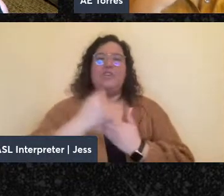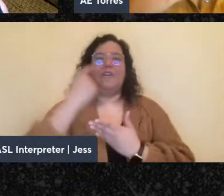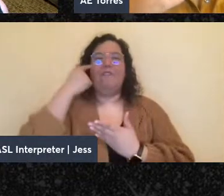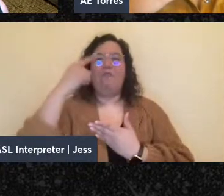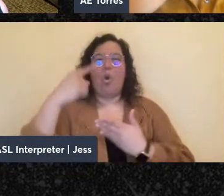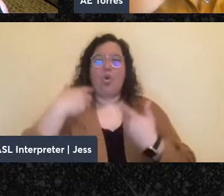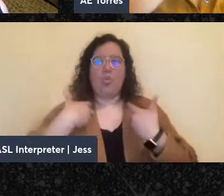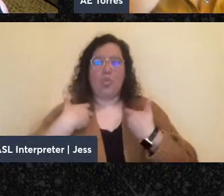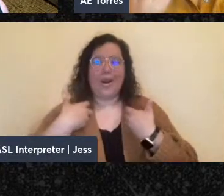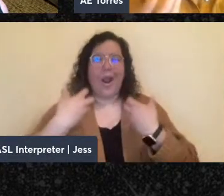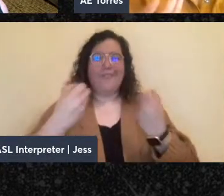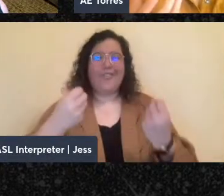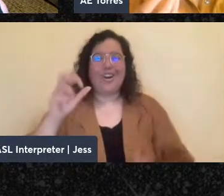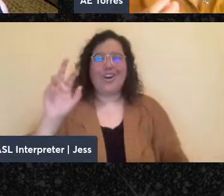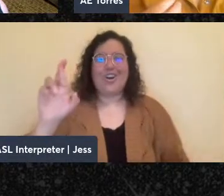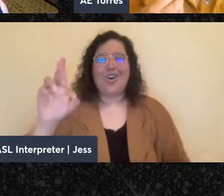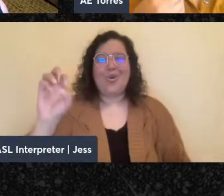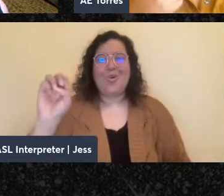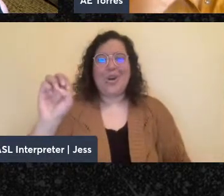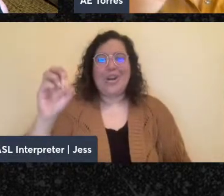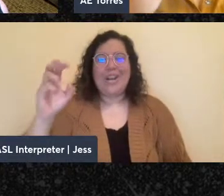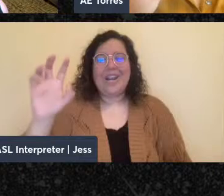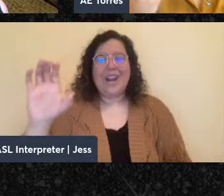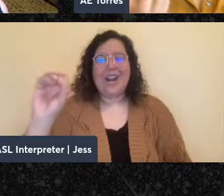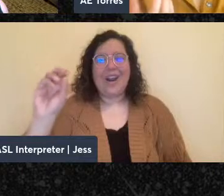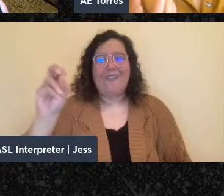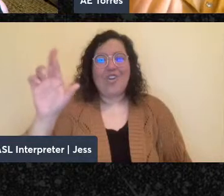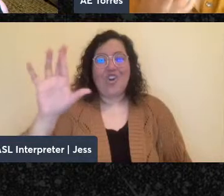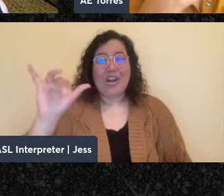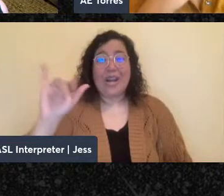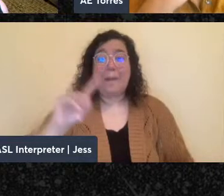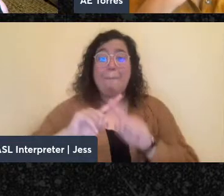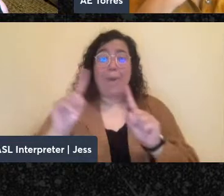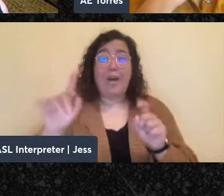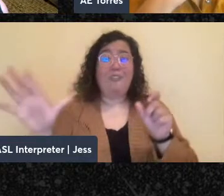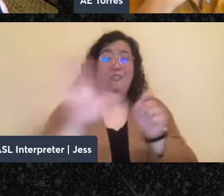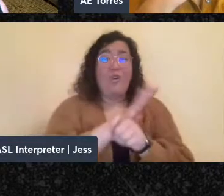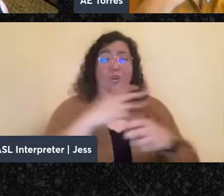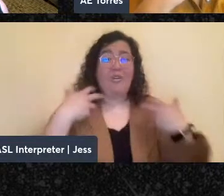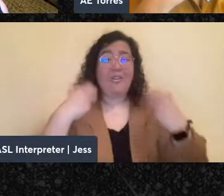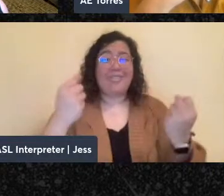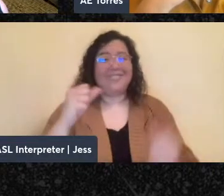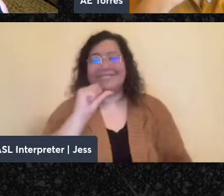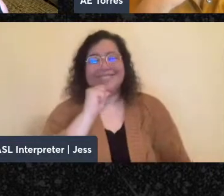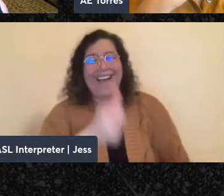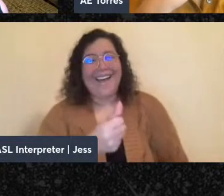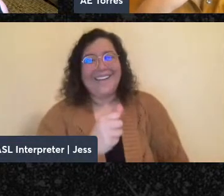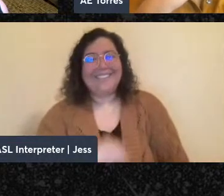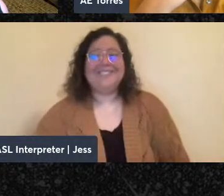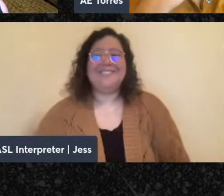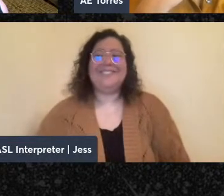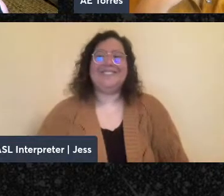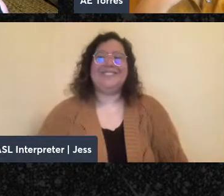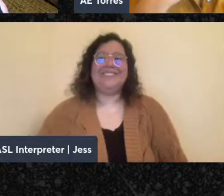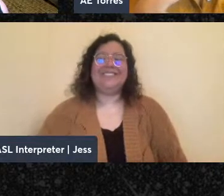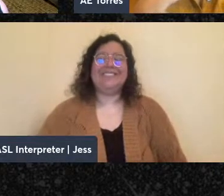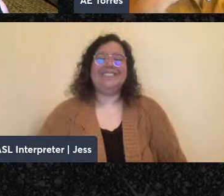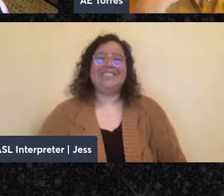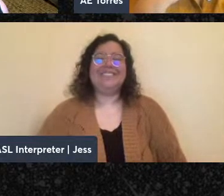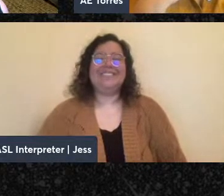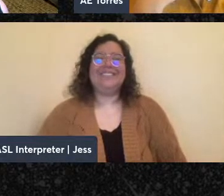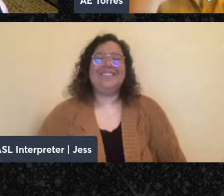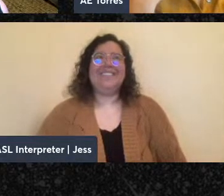as a project of rehabilitation or full recuperation. And I think there are ways in which